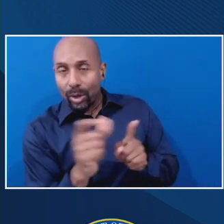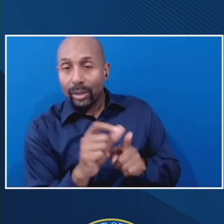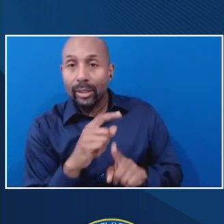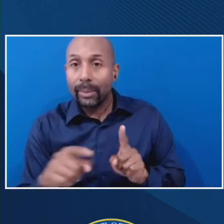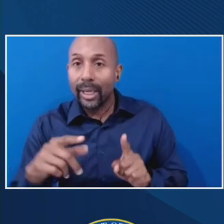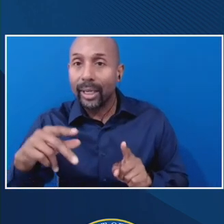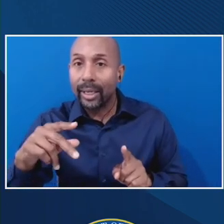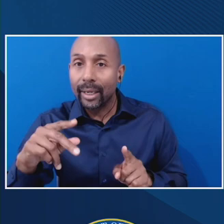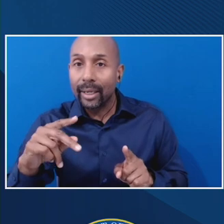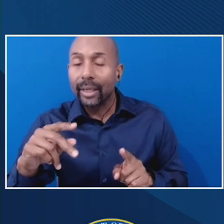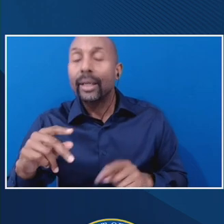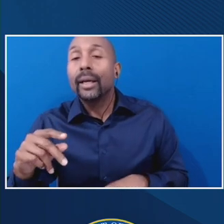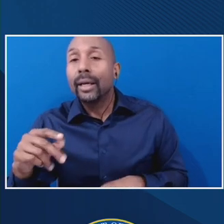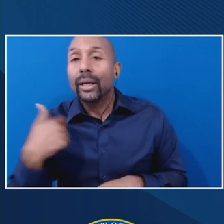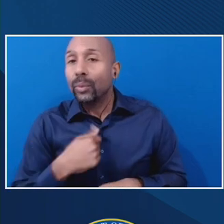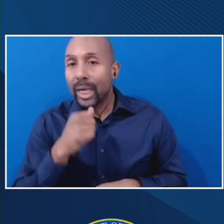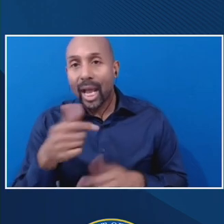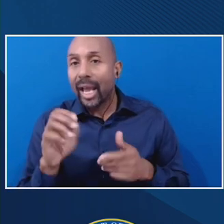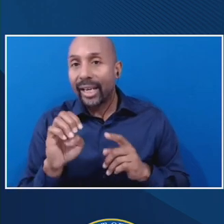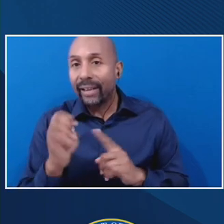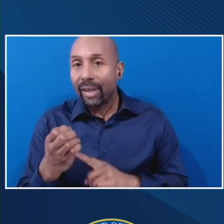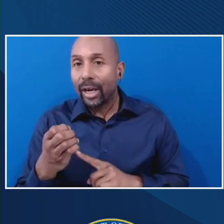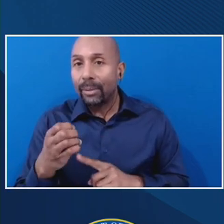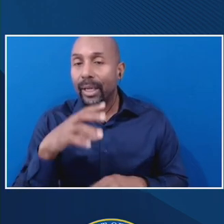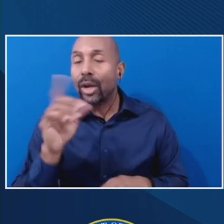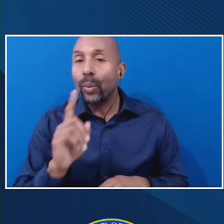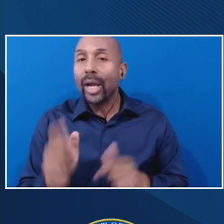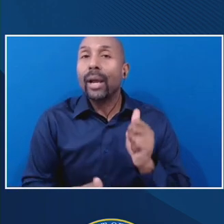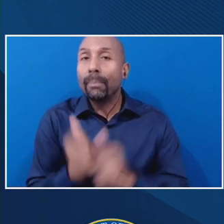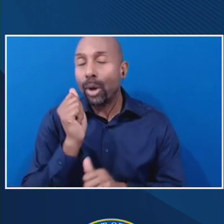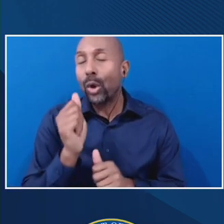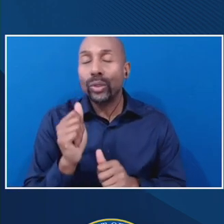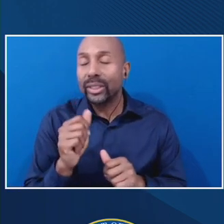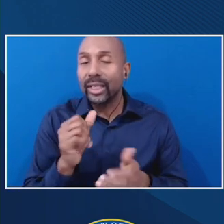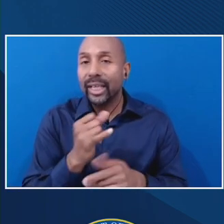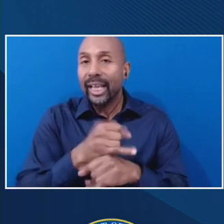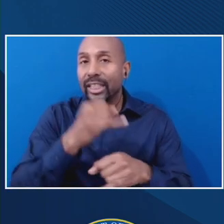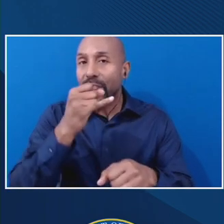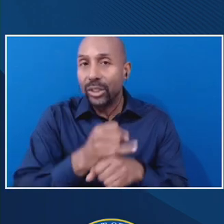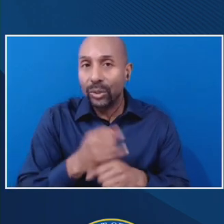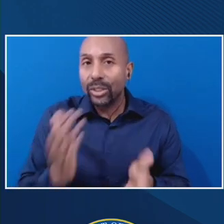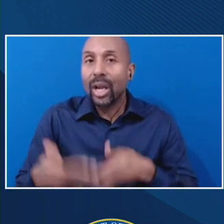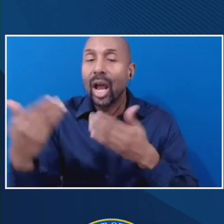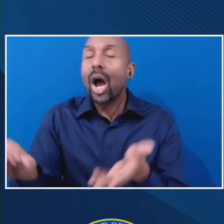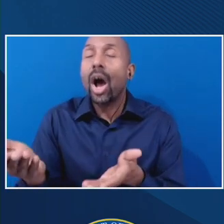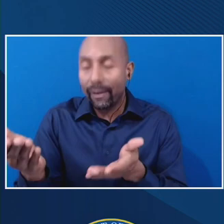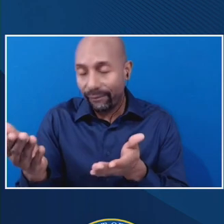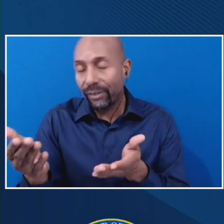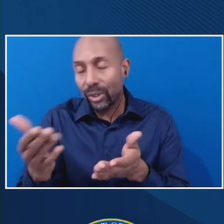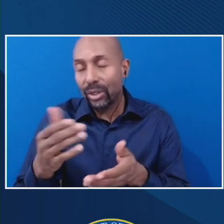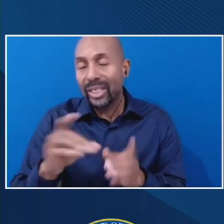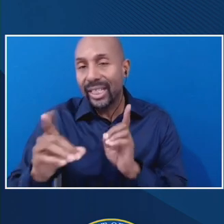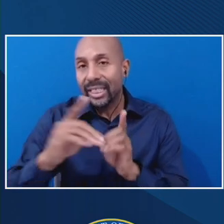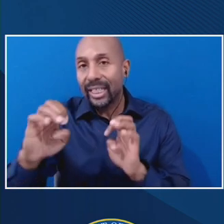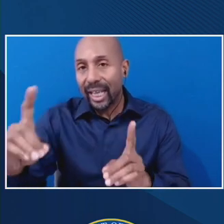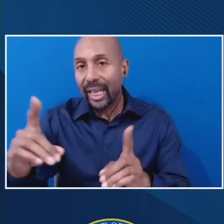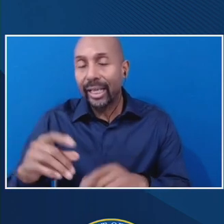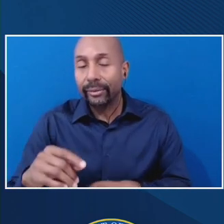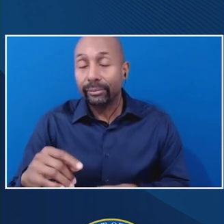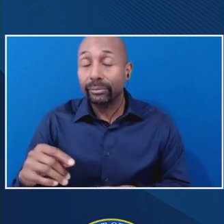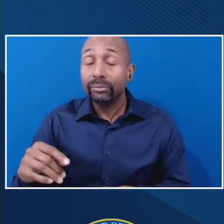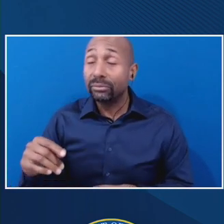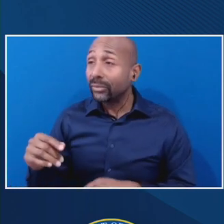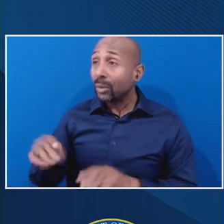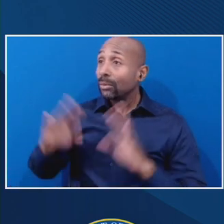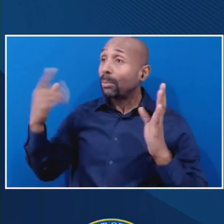not an environment where most institutions offer only distance ed or only on ground. We welcome feedback about, um, a way, a better way to word that, but